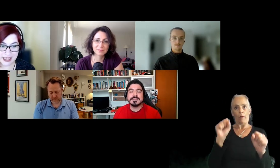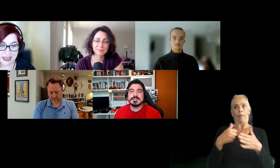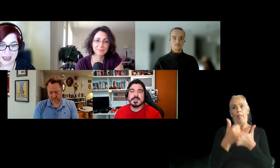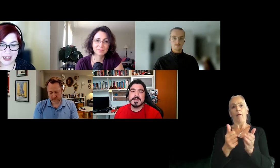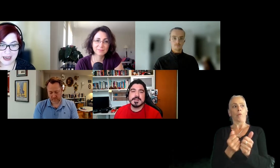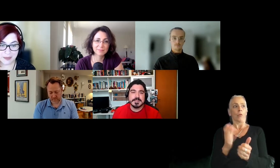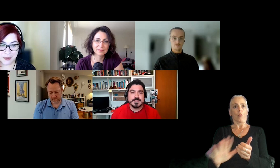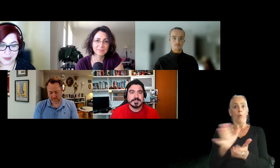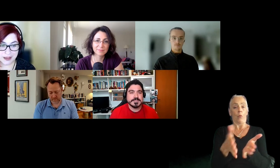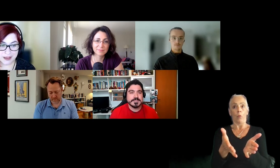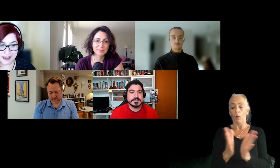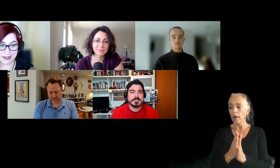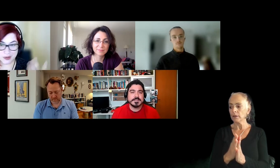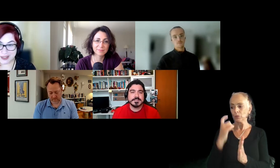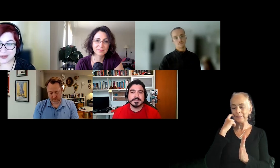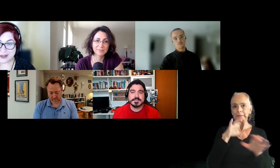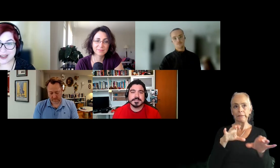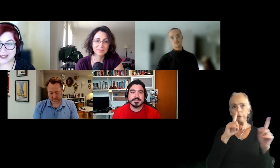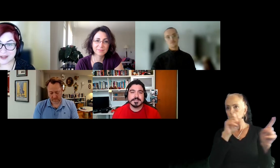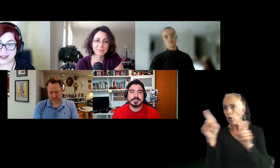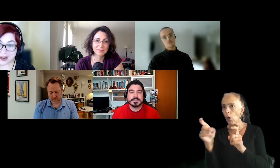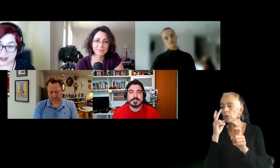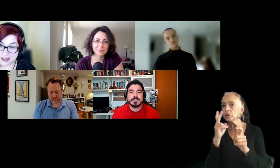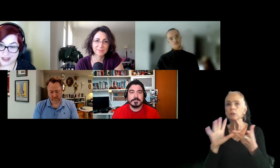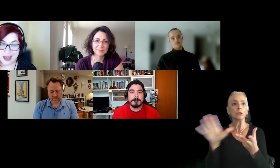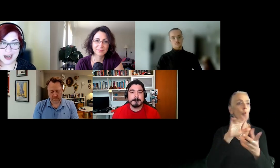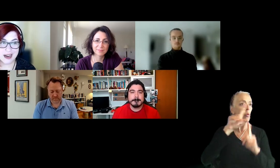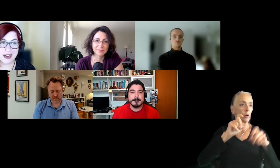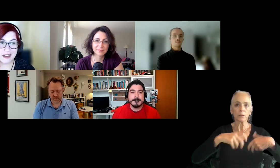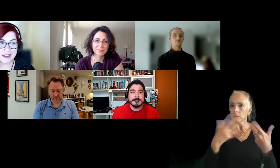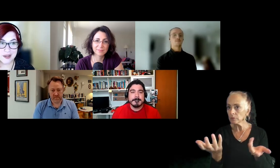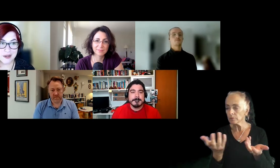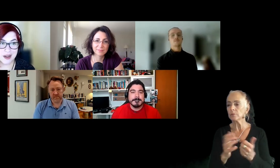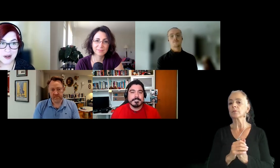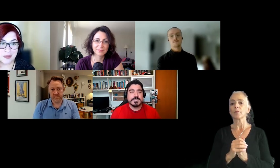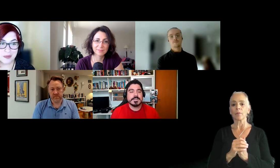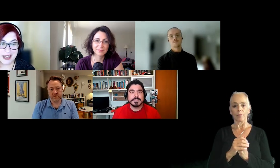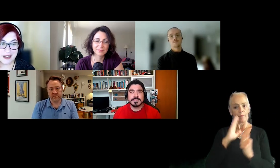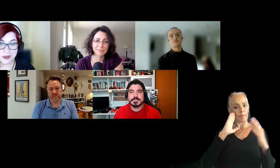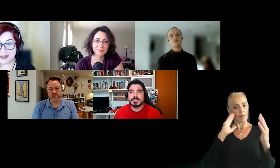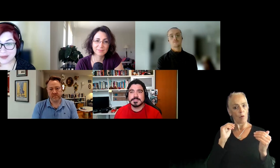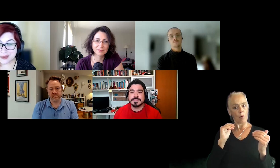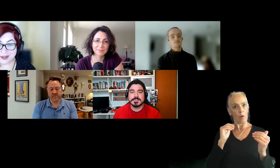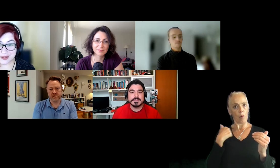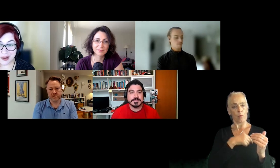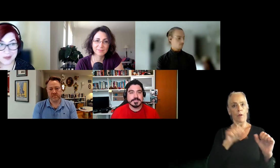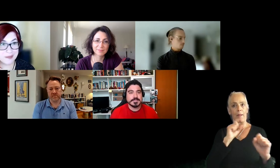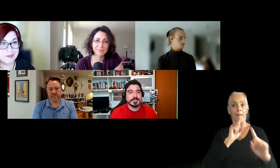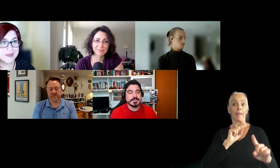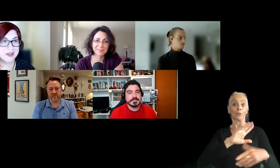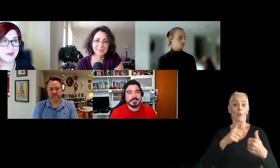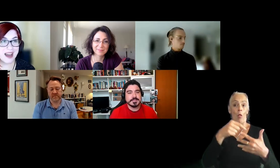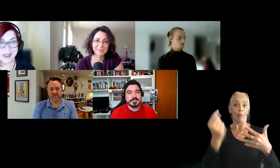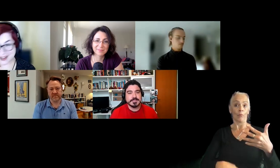did a poll and to see what you guys have as a question. So I hope we were able to answer all